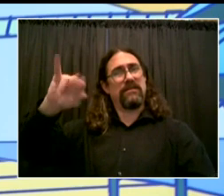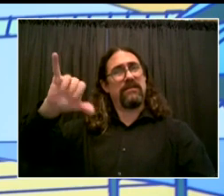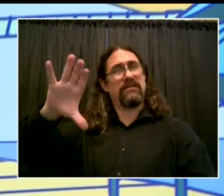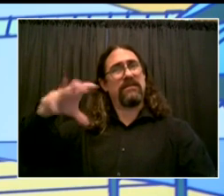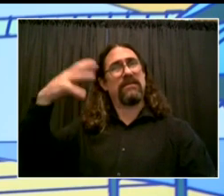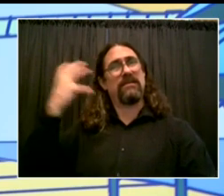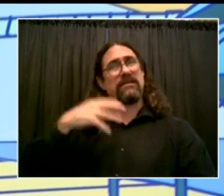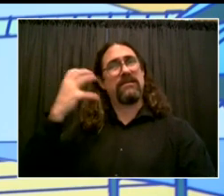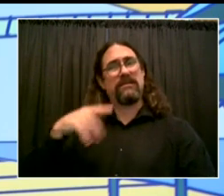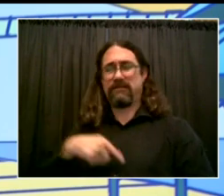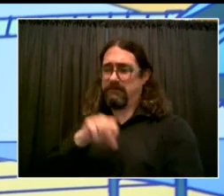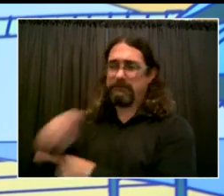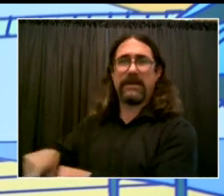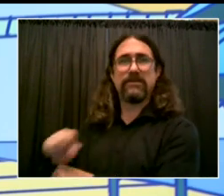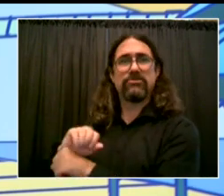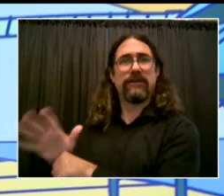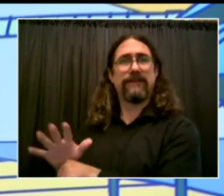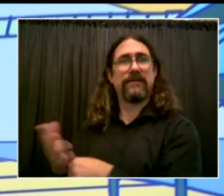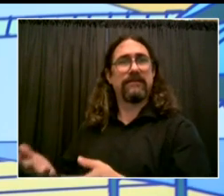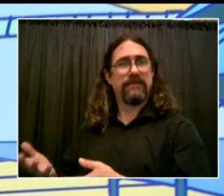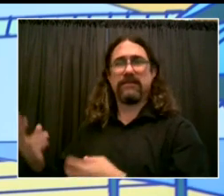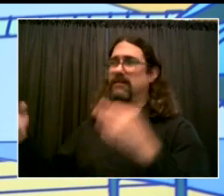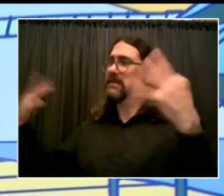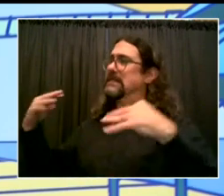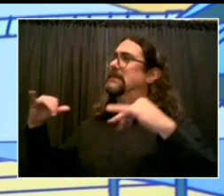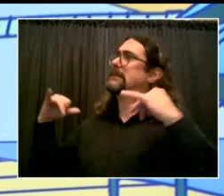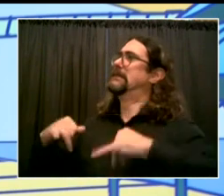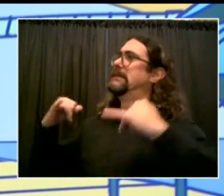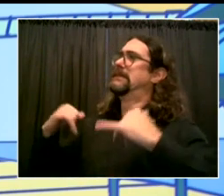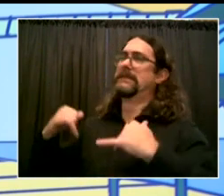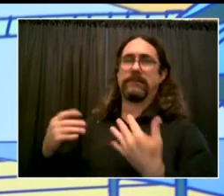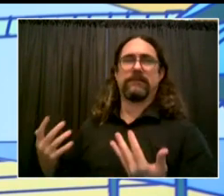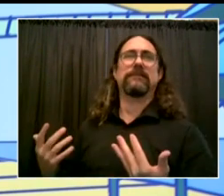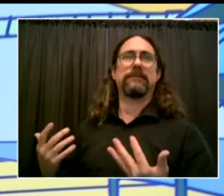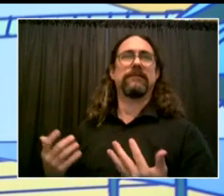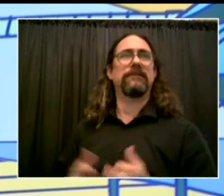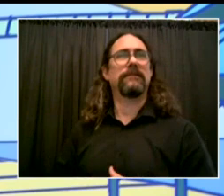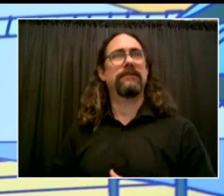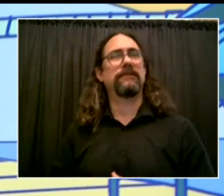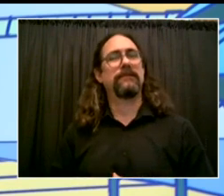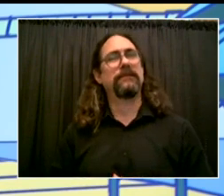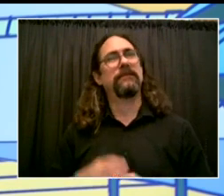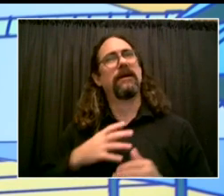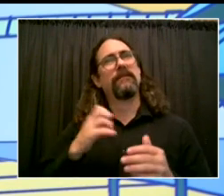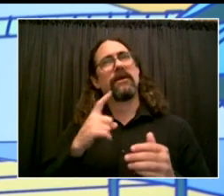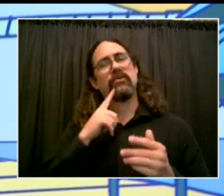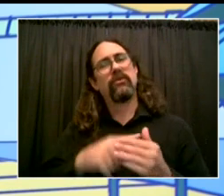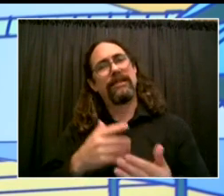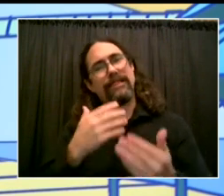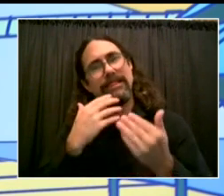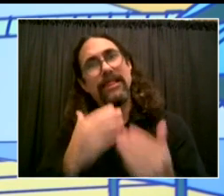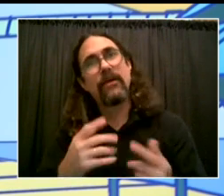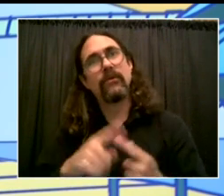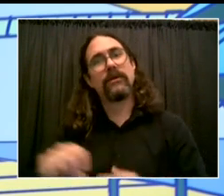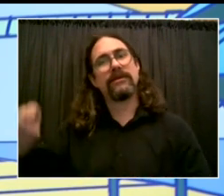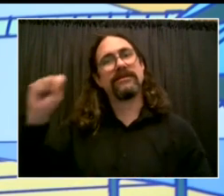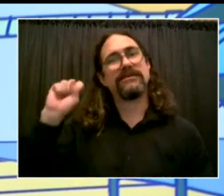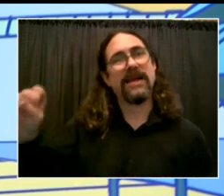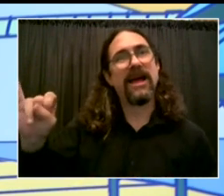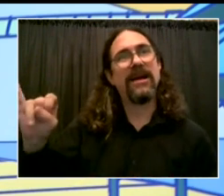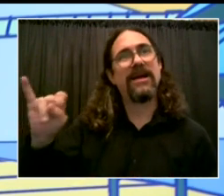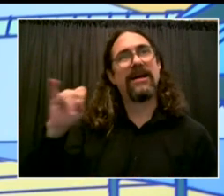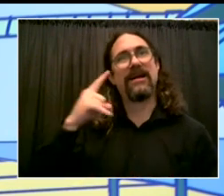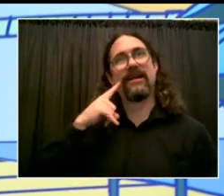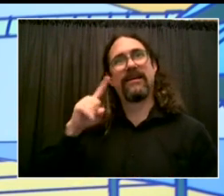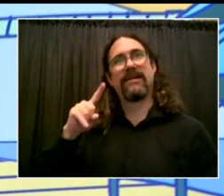events the next day or two, to continue to celebrate major investments in Staten Island. Great things happening in Staten